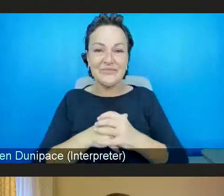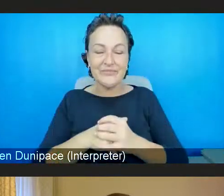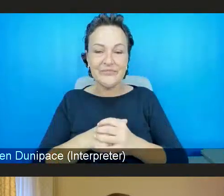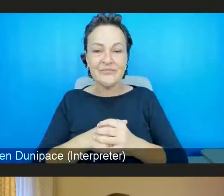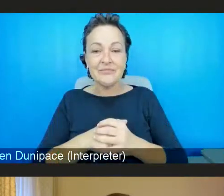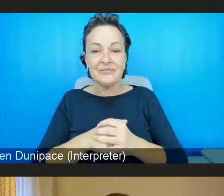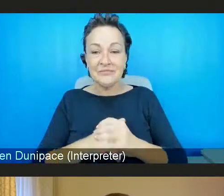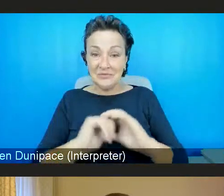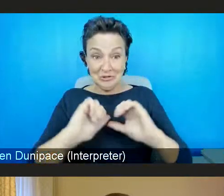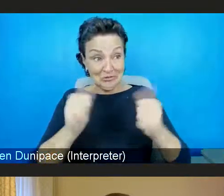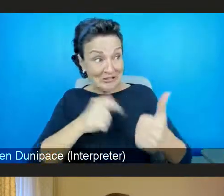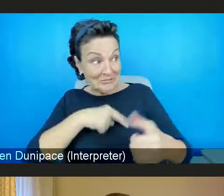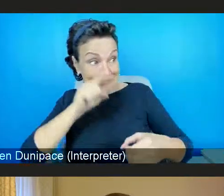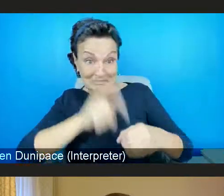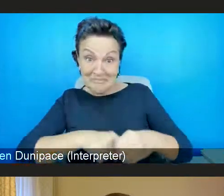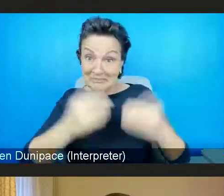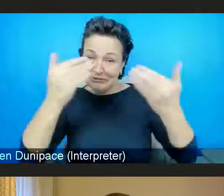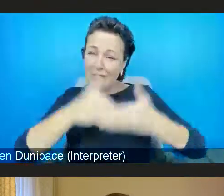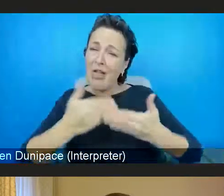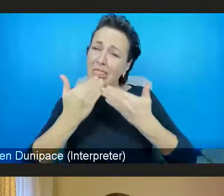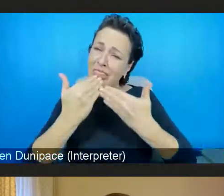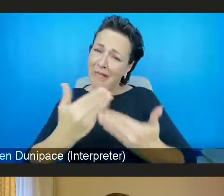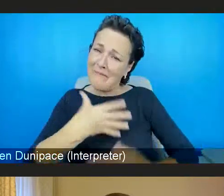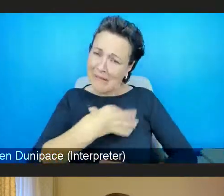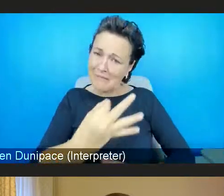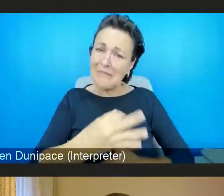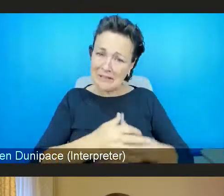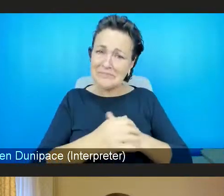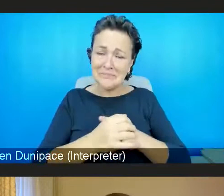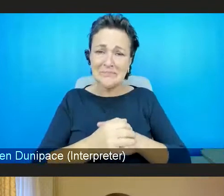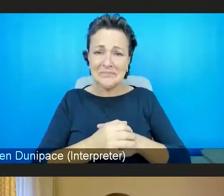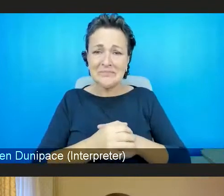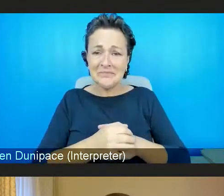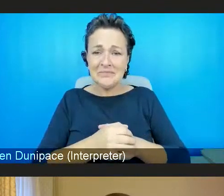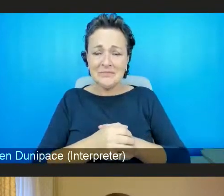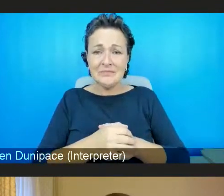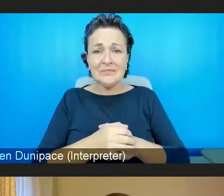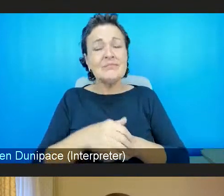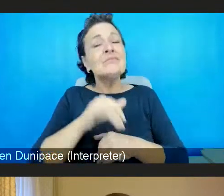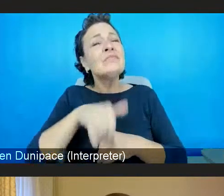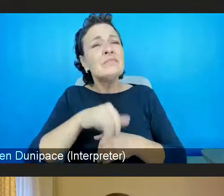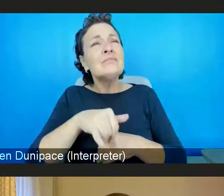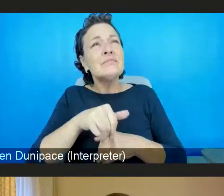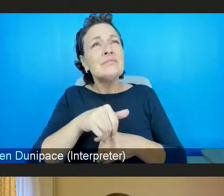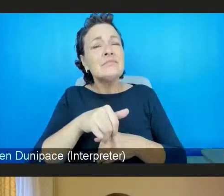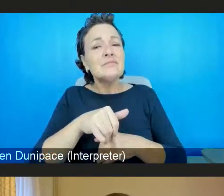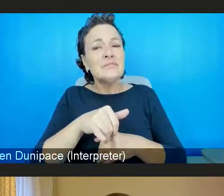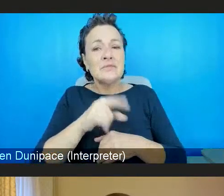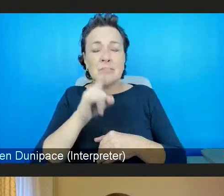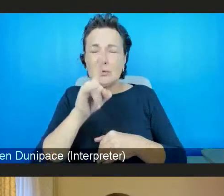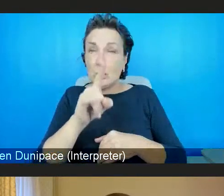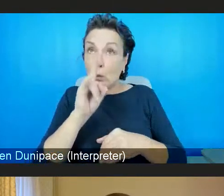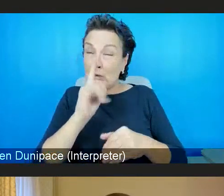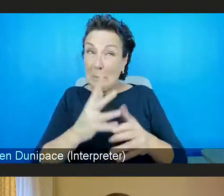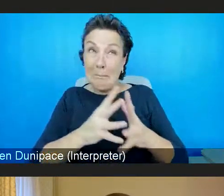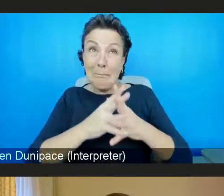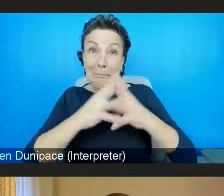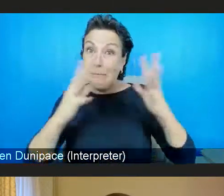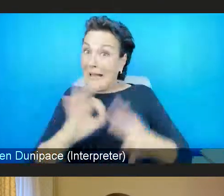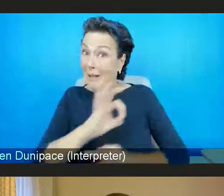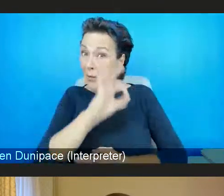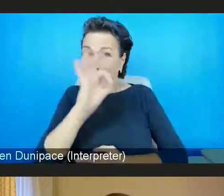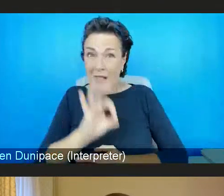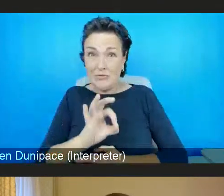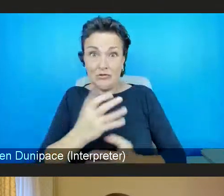you. Thanks very much for the invitation. And, yeah, it's a huge question, isn't it? And for